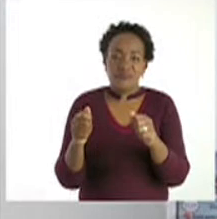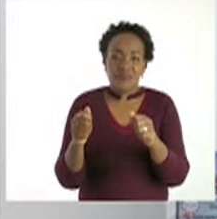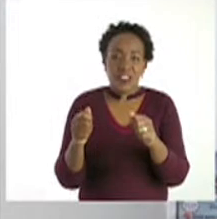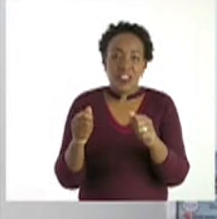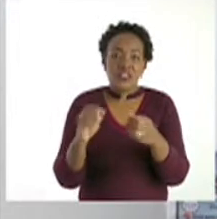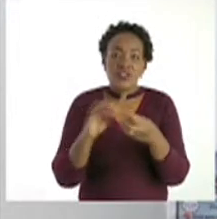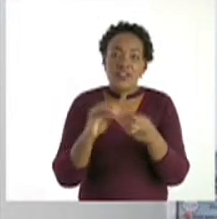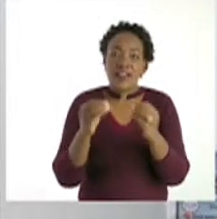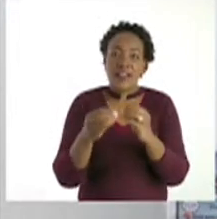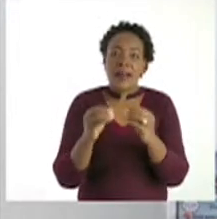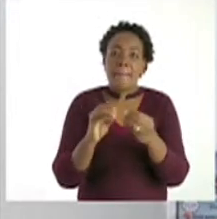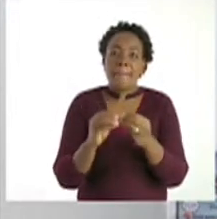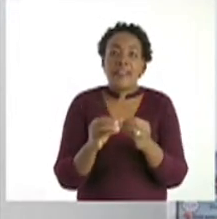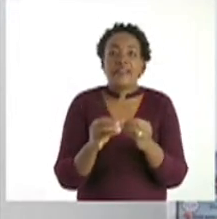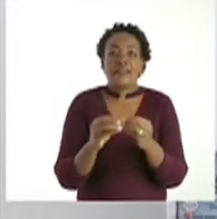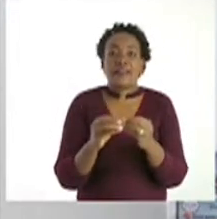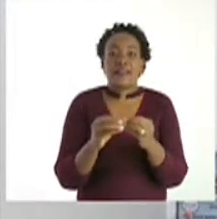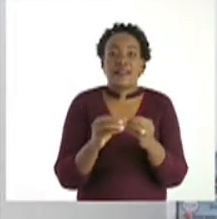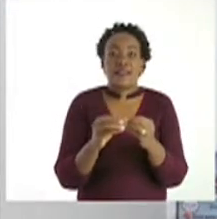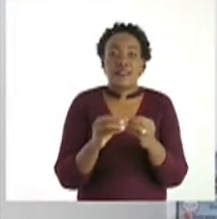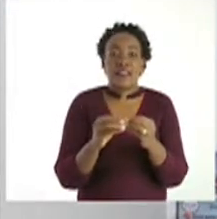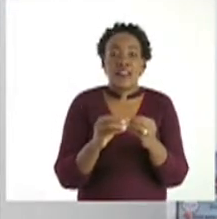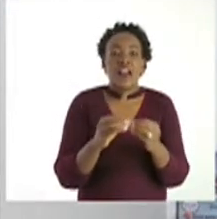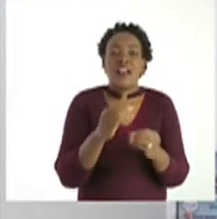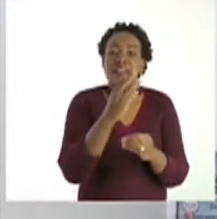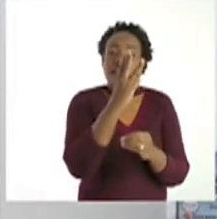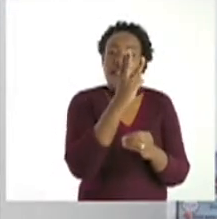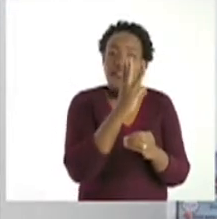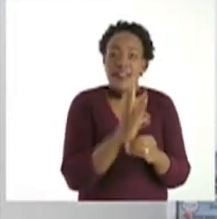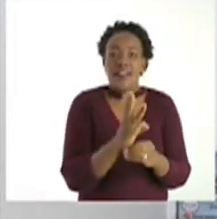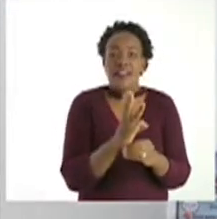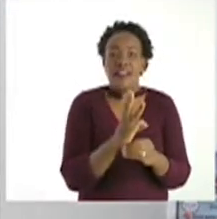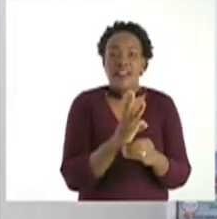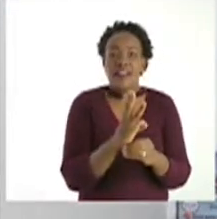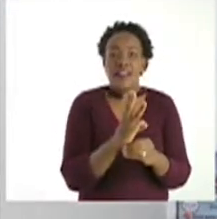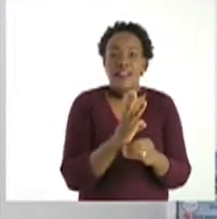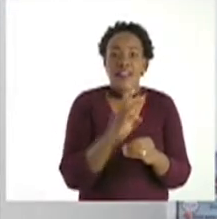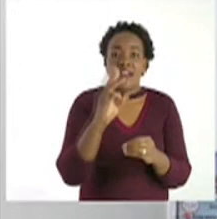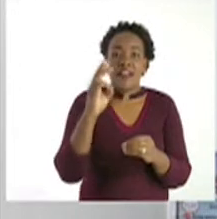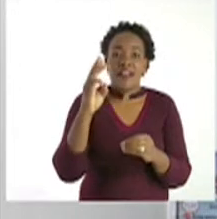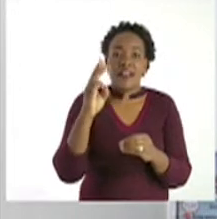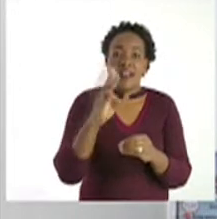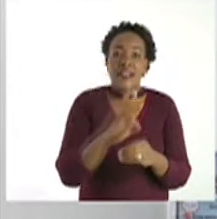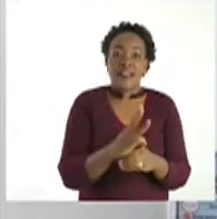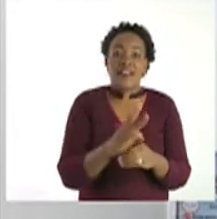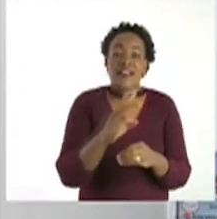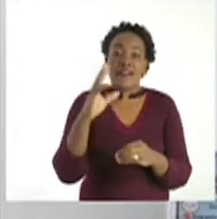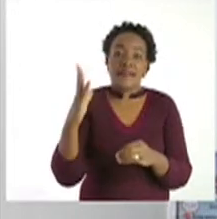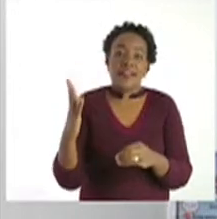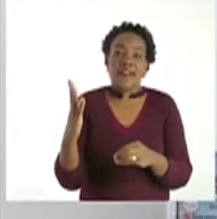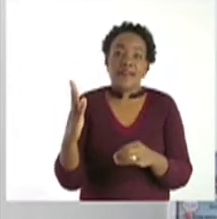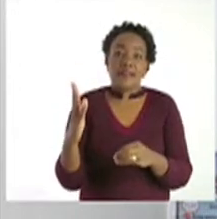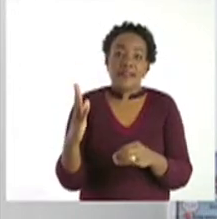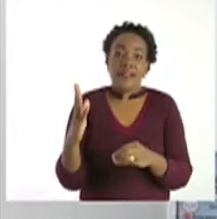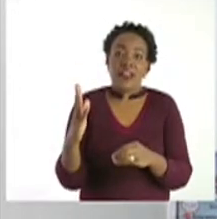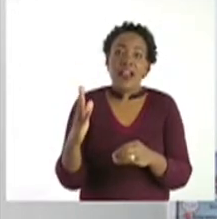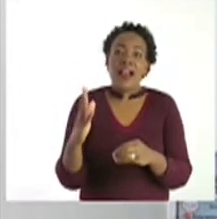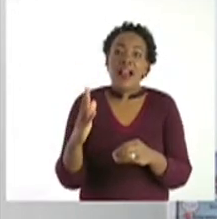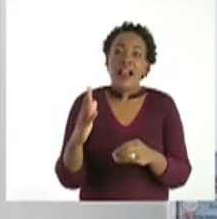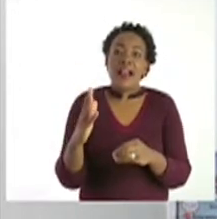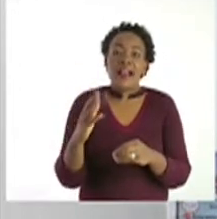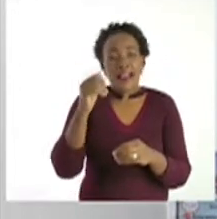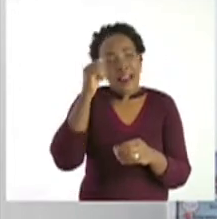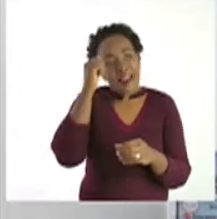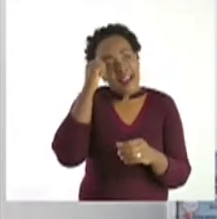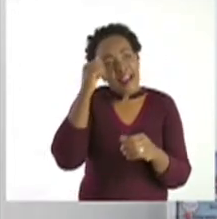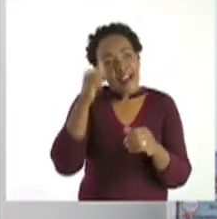number 35 will be like this. And don't forget to put this